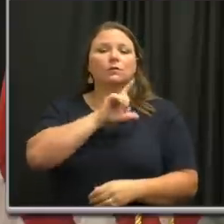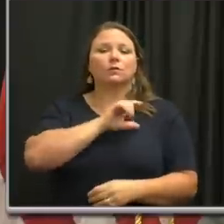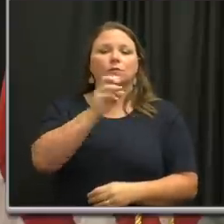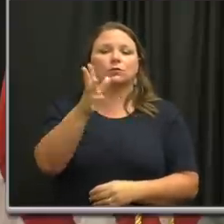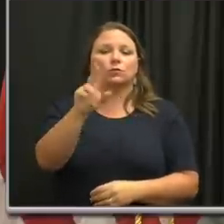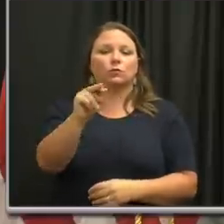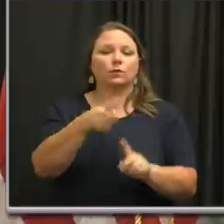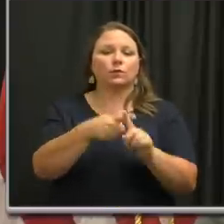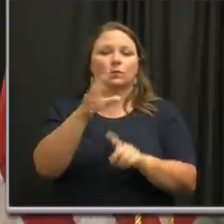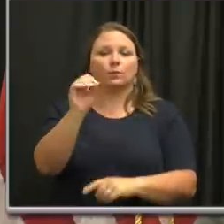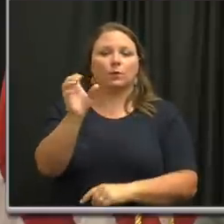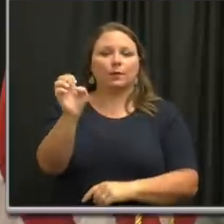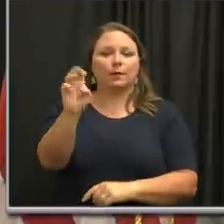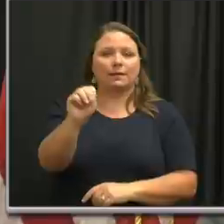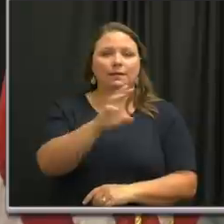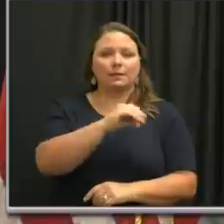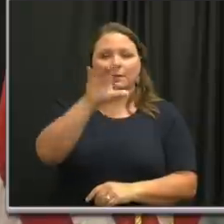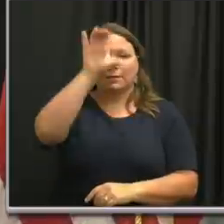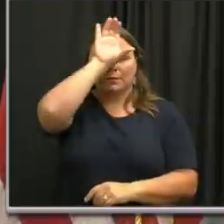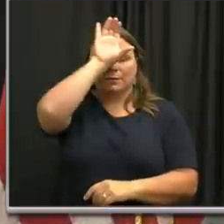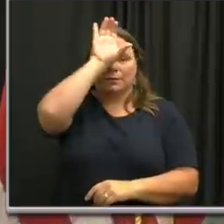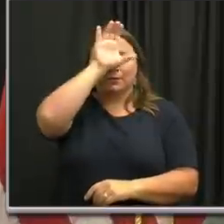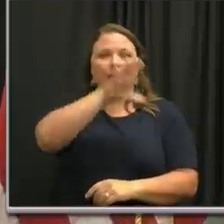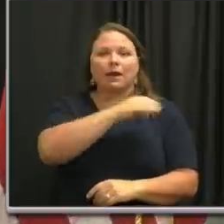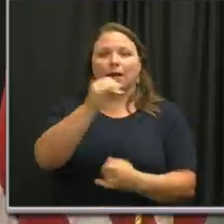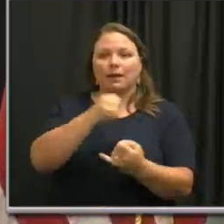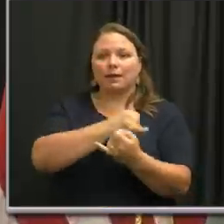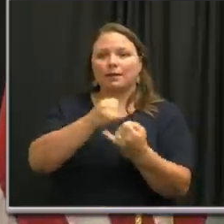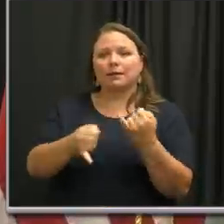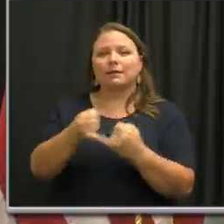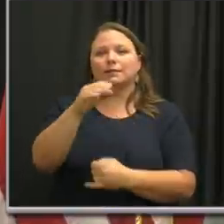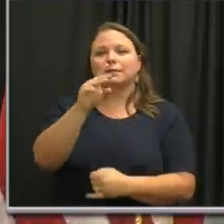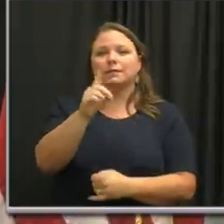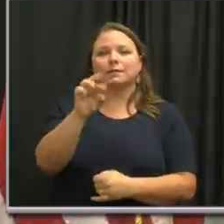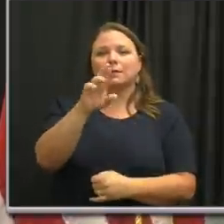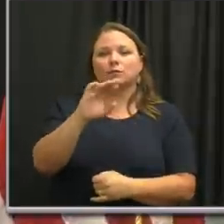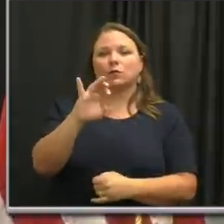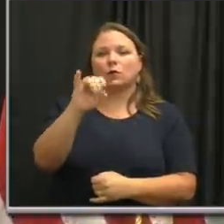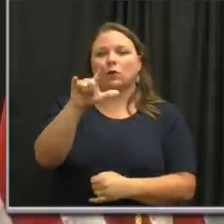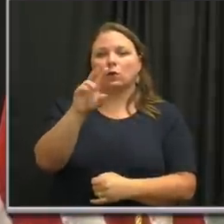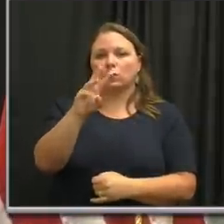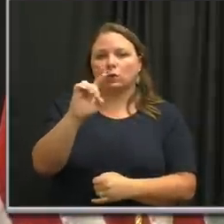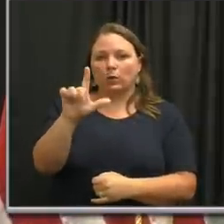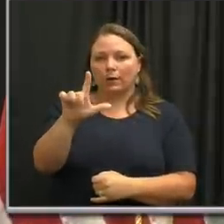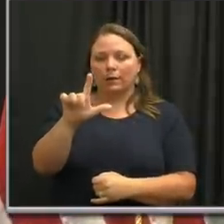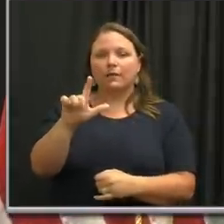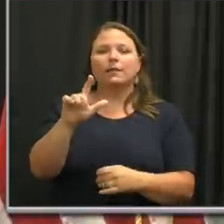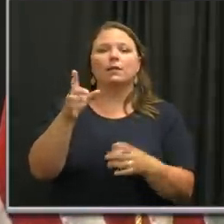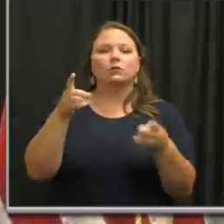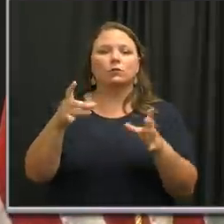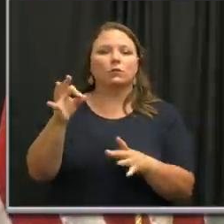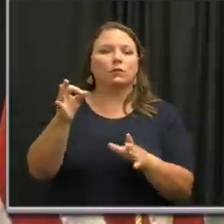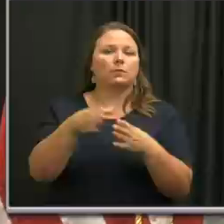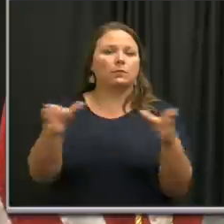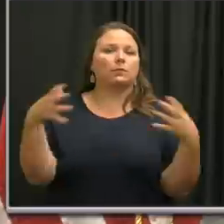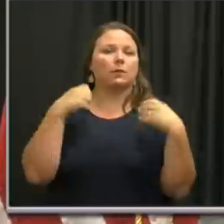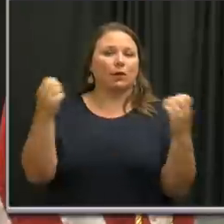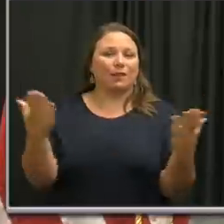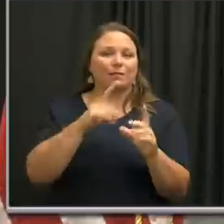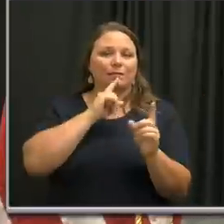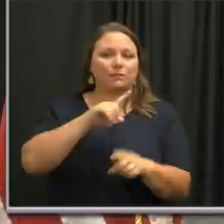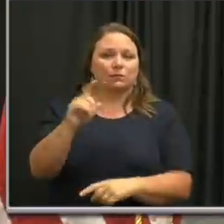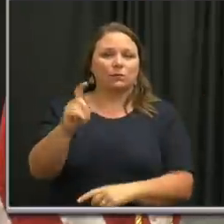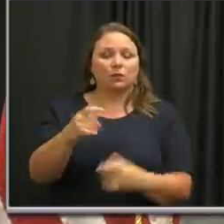of Emergency Management and National Fire Department. And Dr. Michael Caldwell, Director of Public Health, are here to help answer your questions.